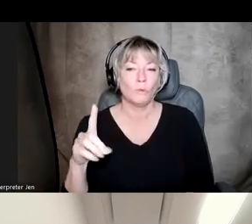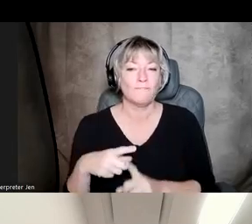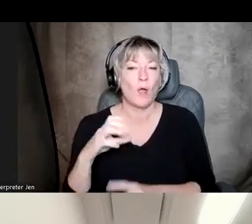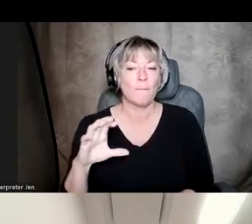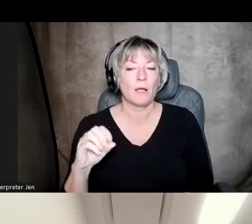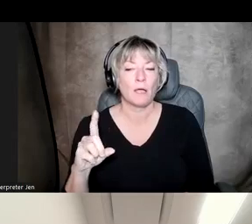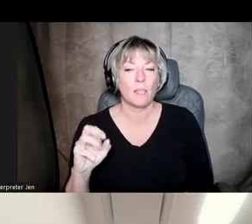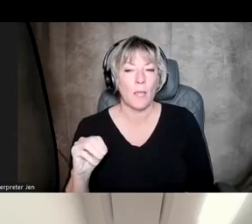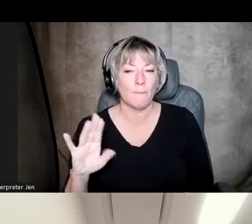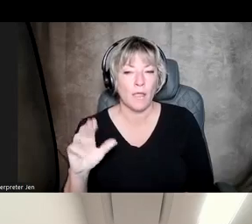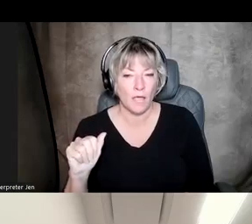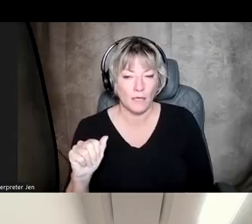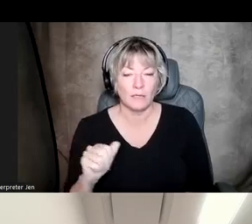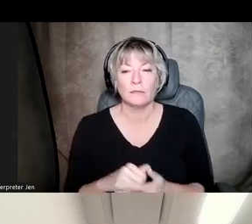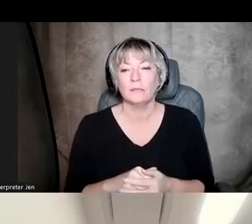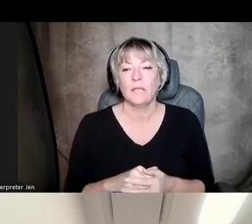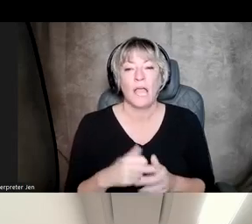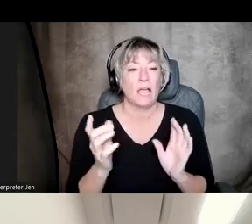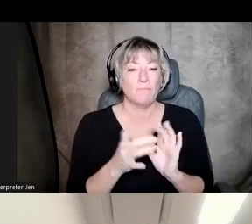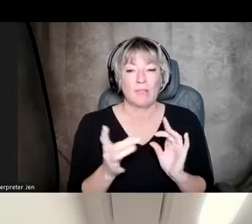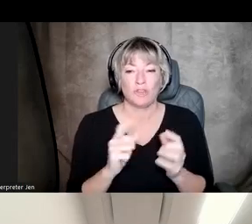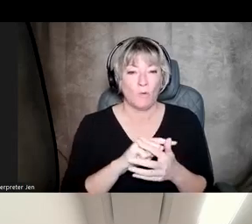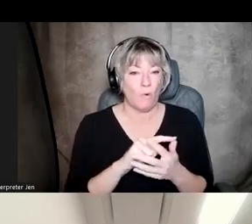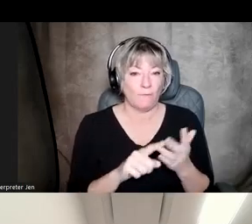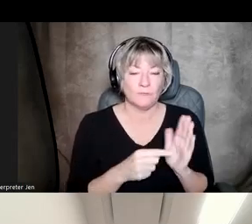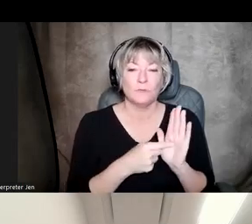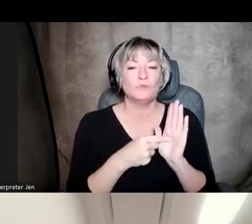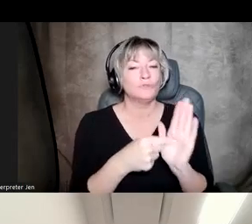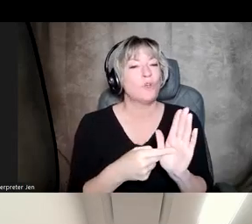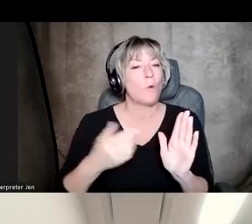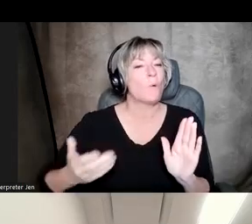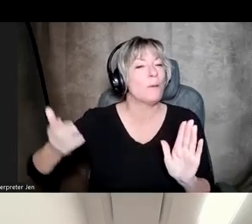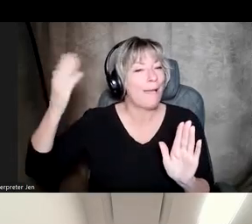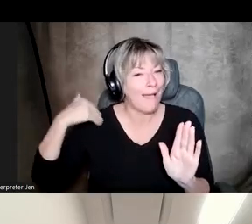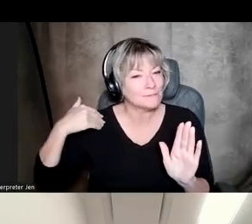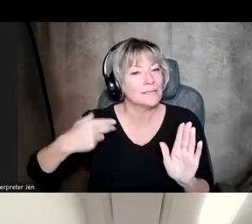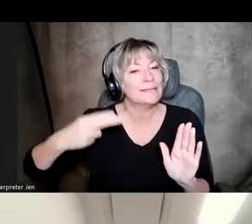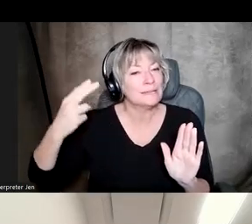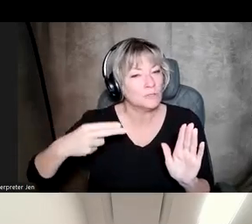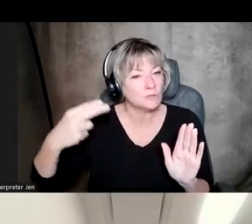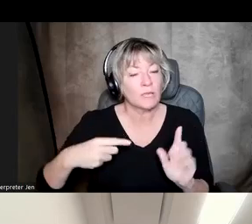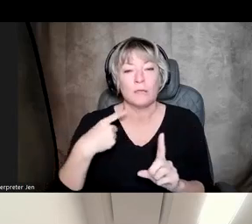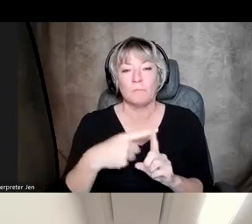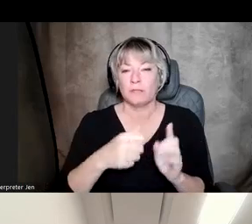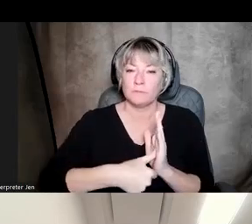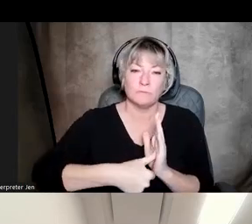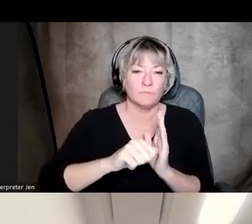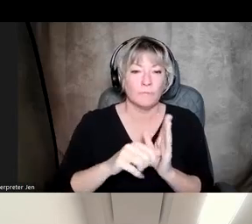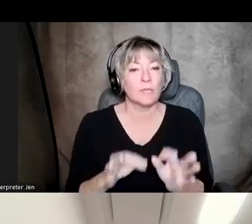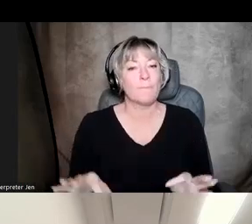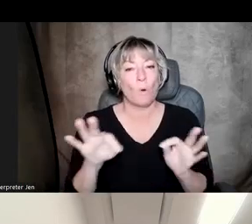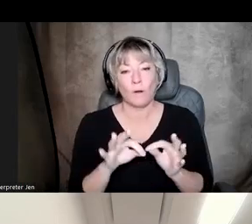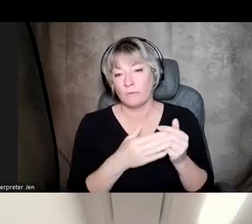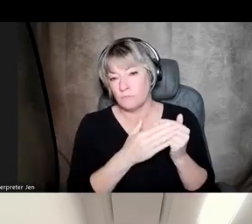And I'm mentioning all of this to show the past history, but also to emphasize the importance as we move